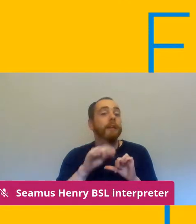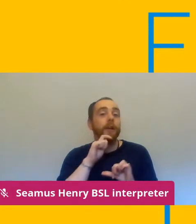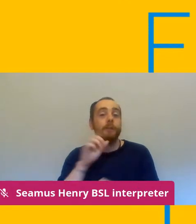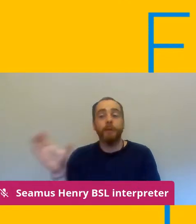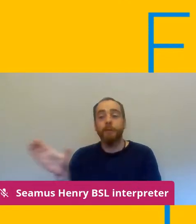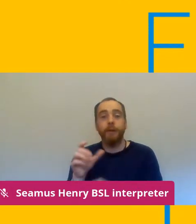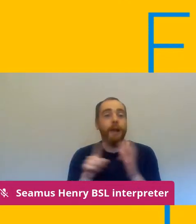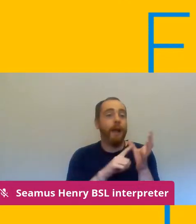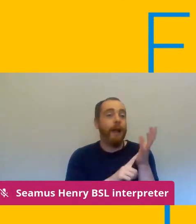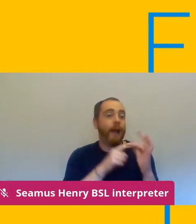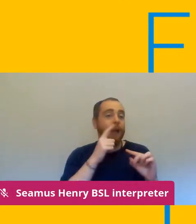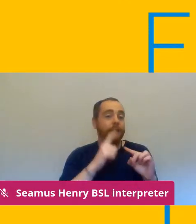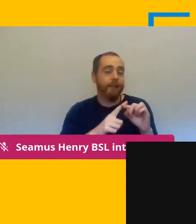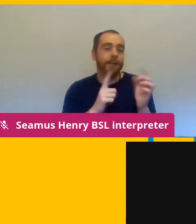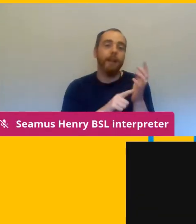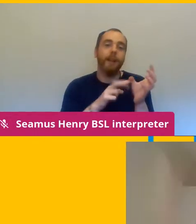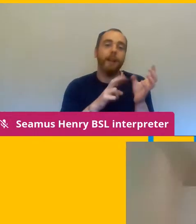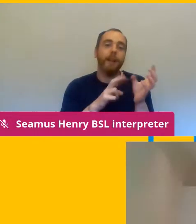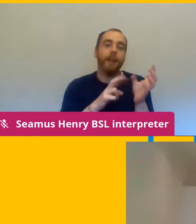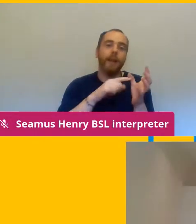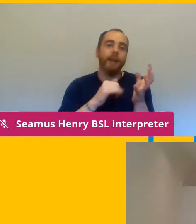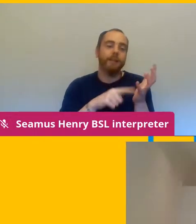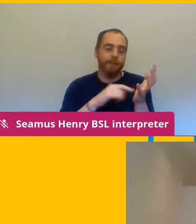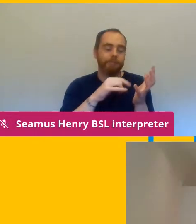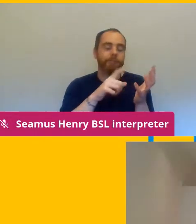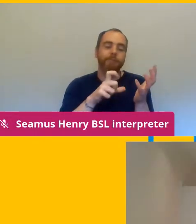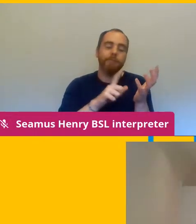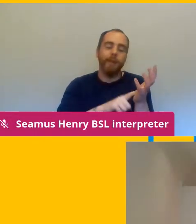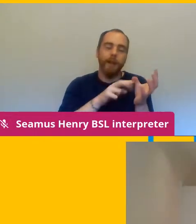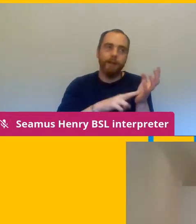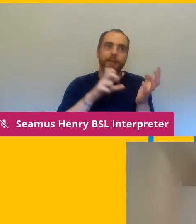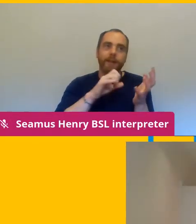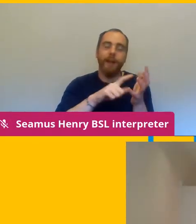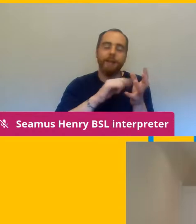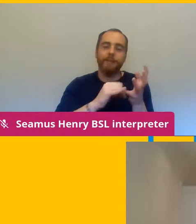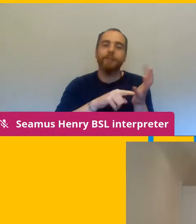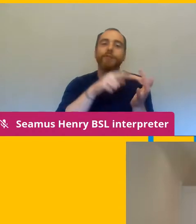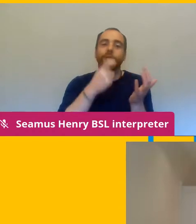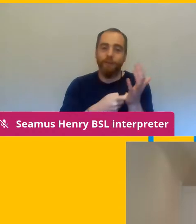lancaster who is ucu's national head of health and safety